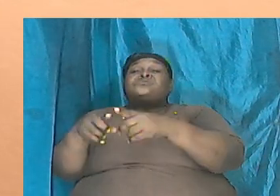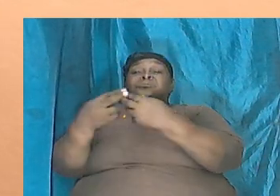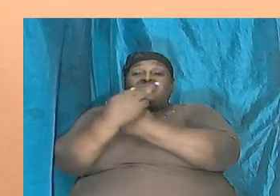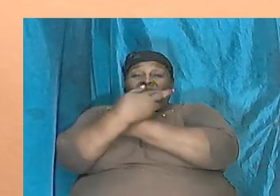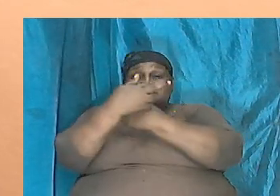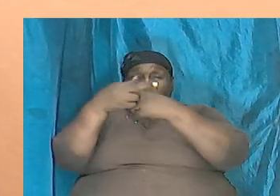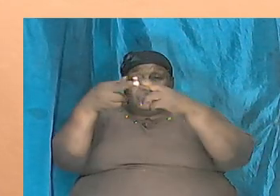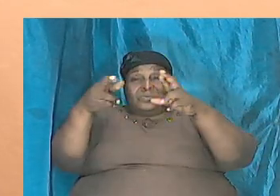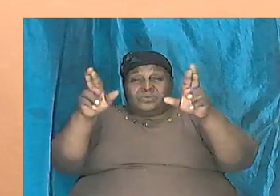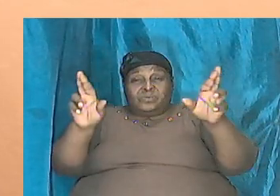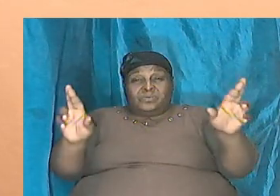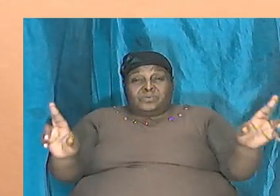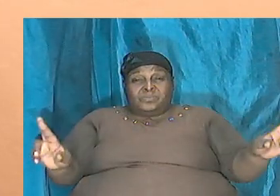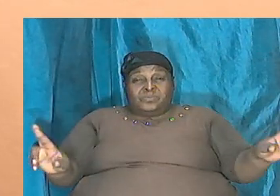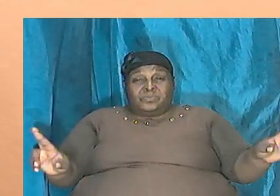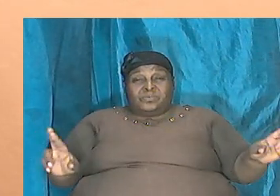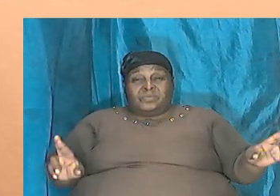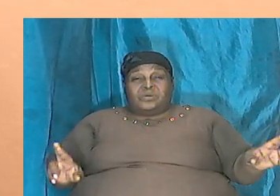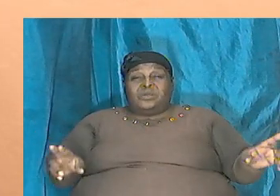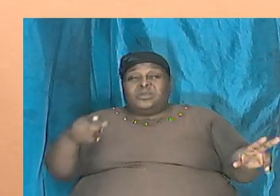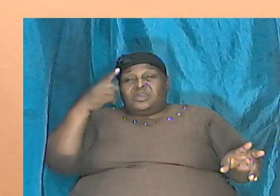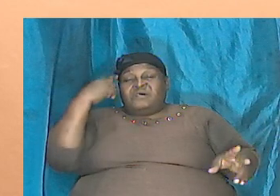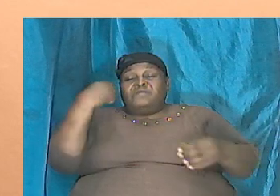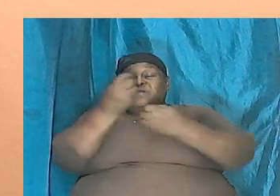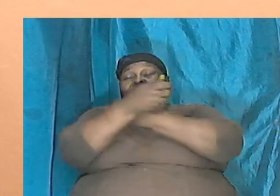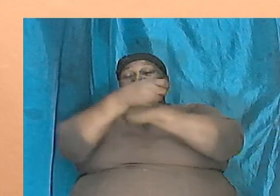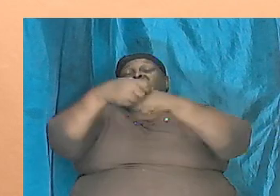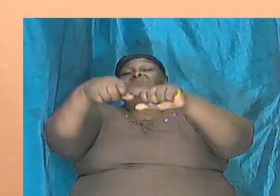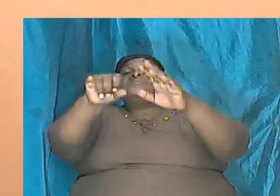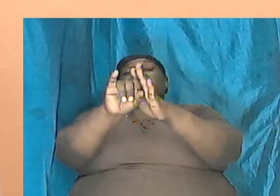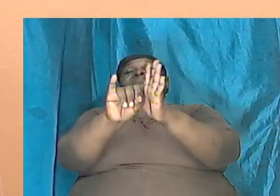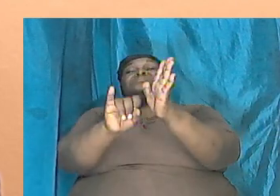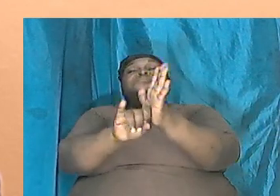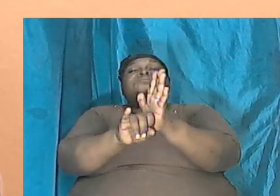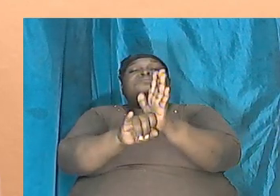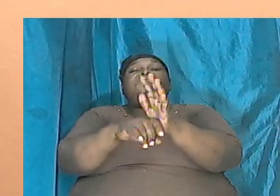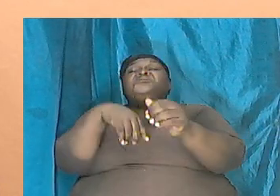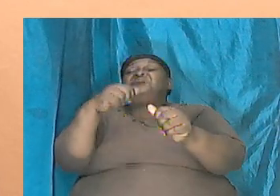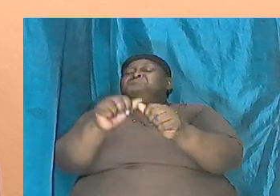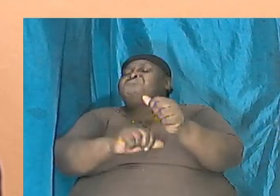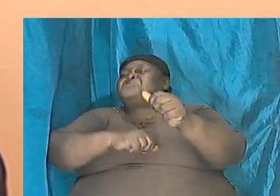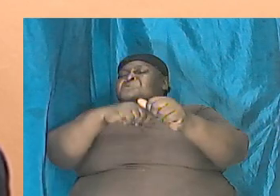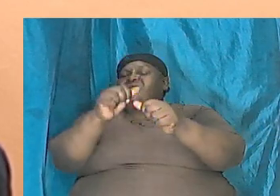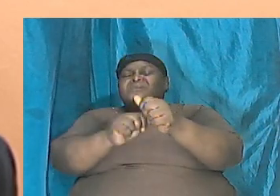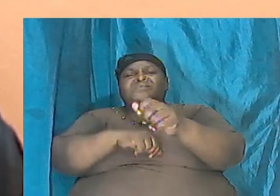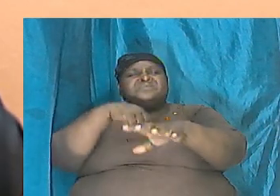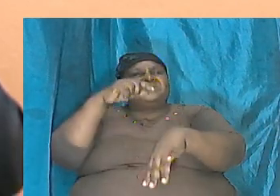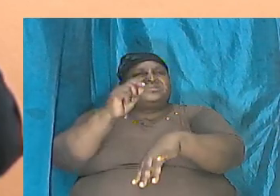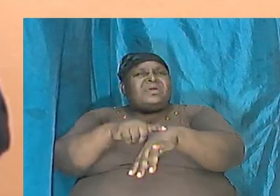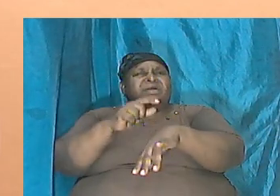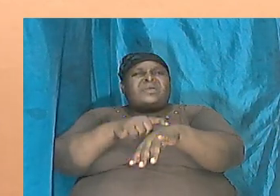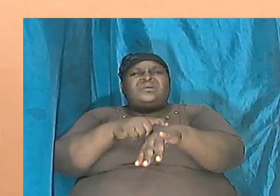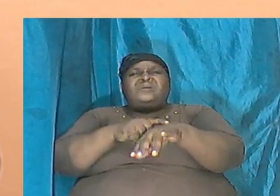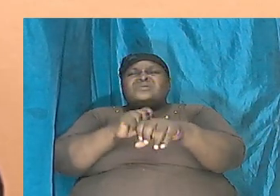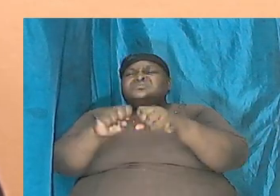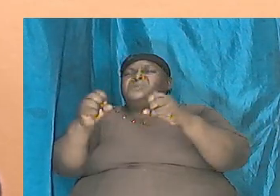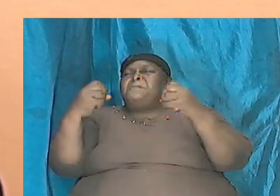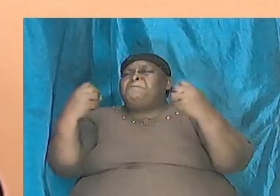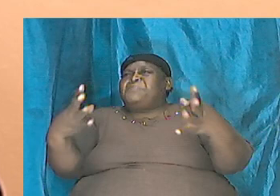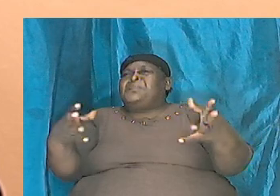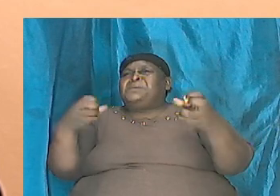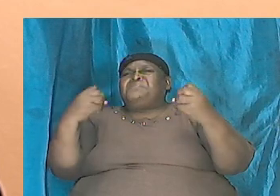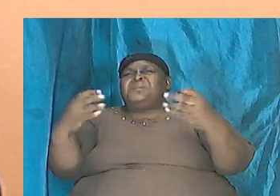for salvation every time in so many different